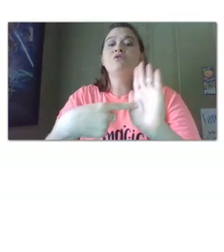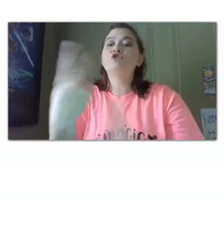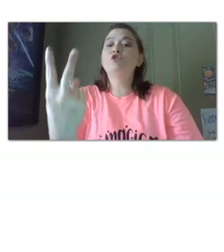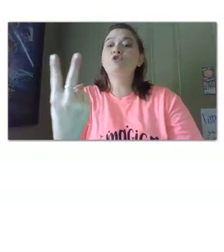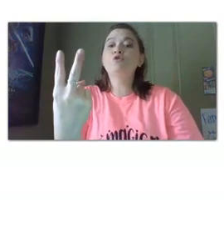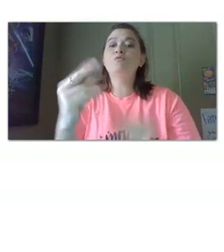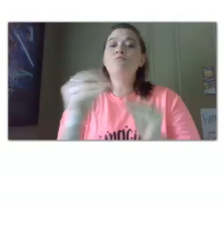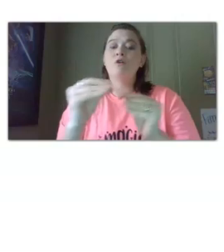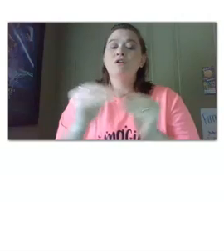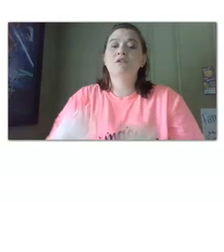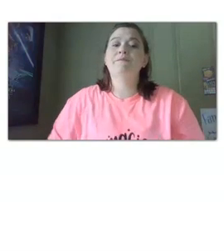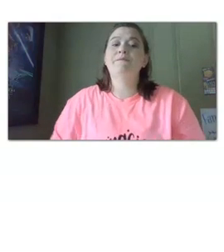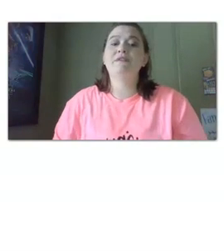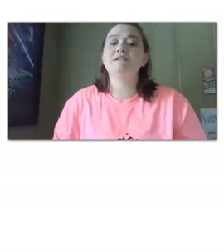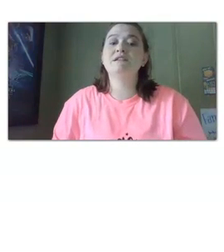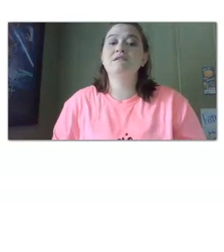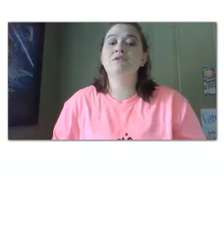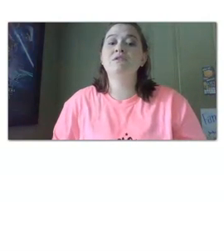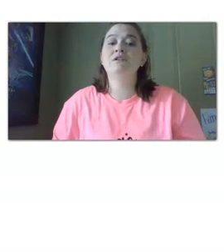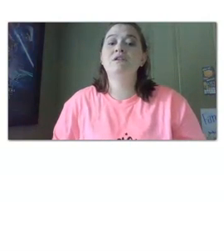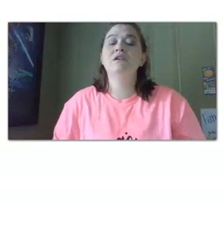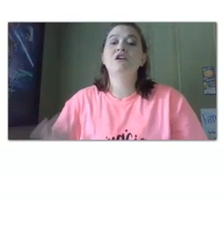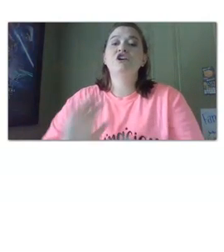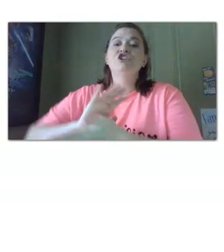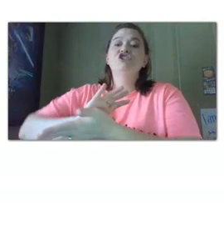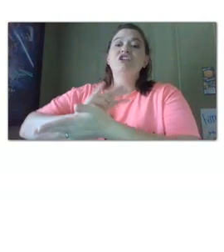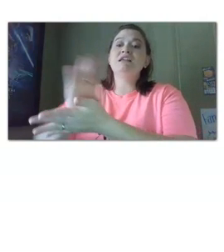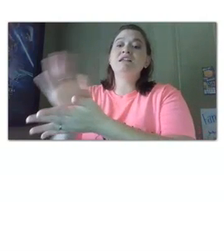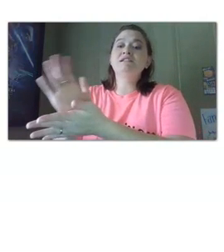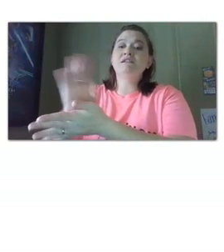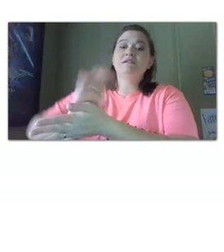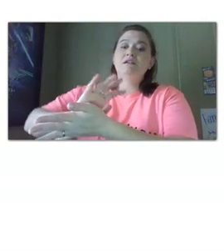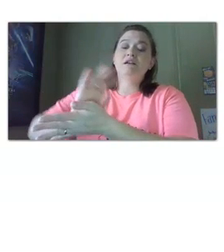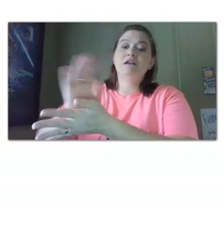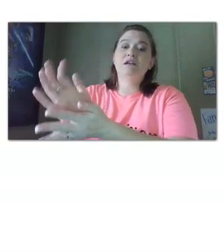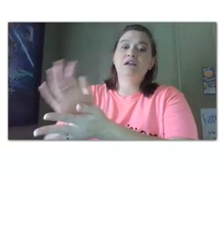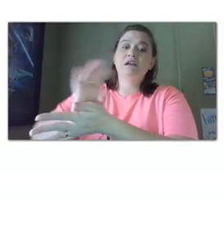gonna show two more that's this one cheese